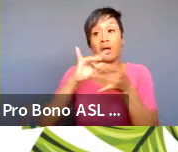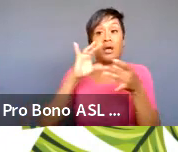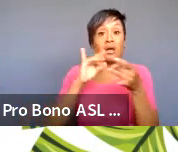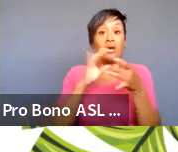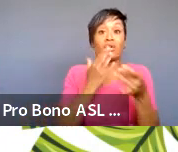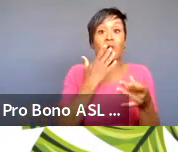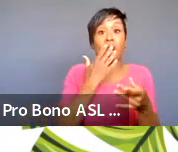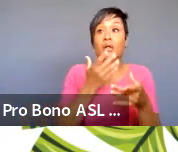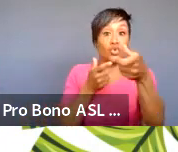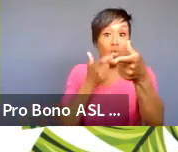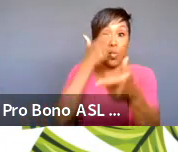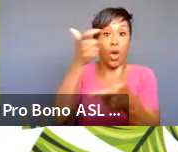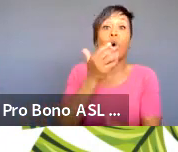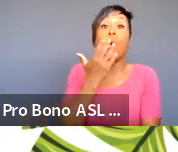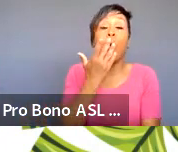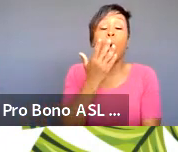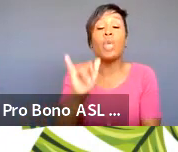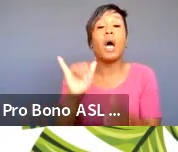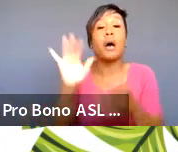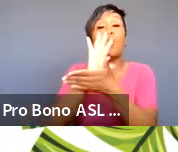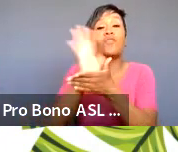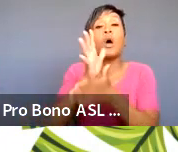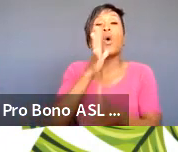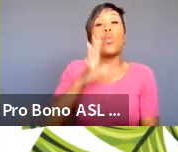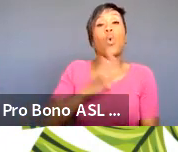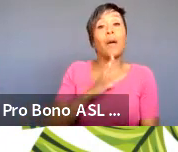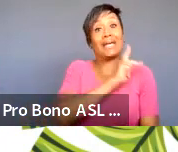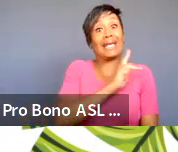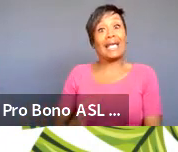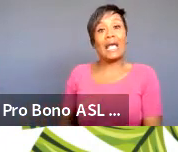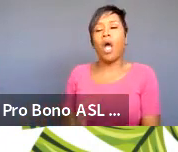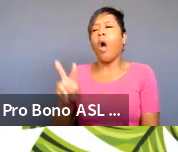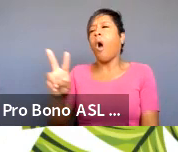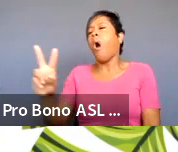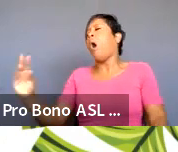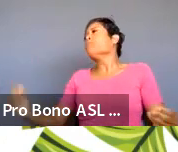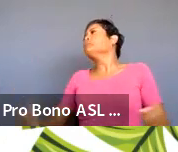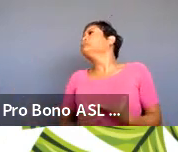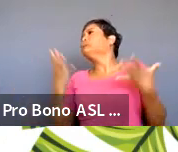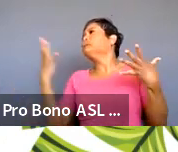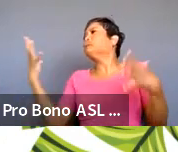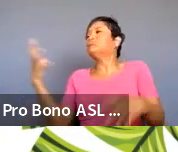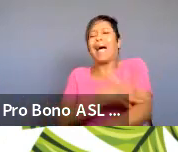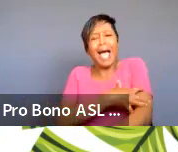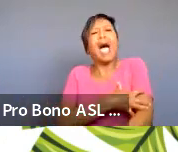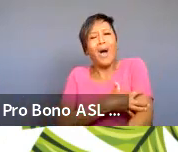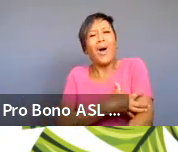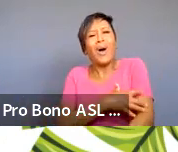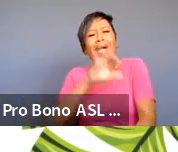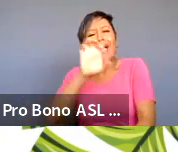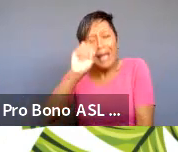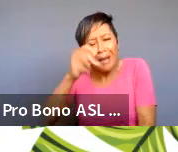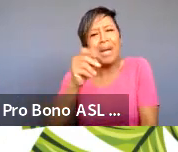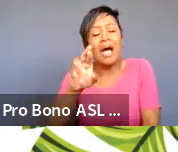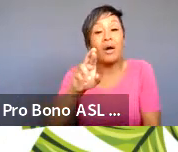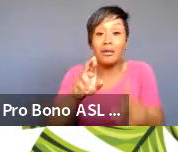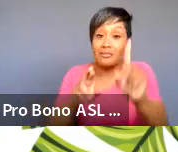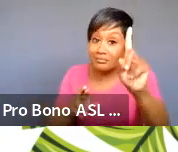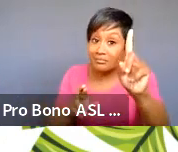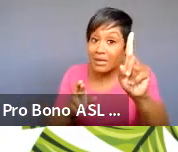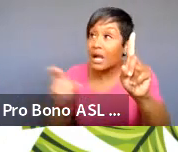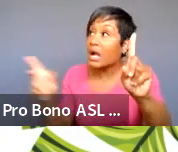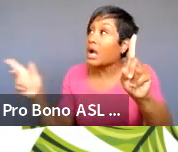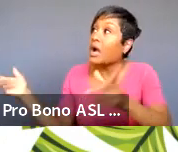about watching woman king but i felt super empowered by watching woman king but you know it was brought to